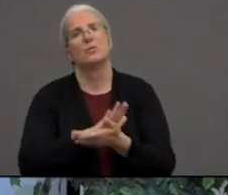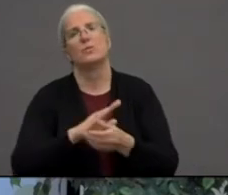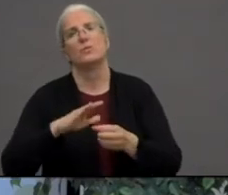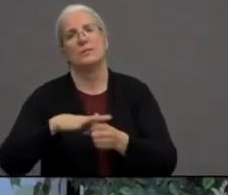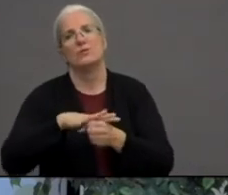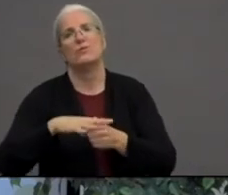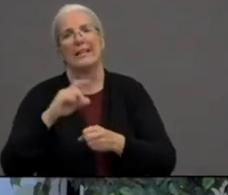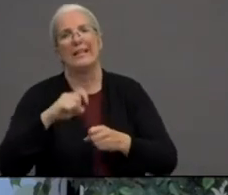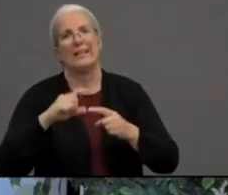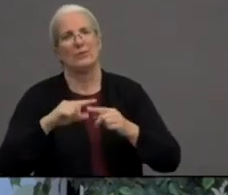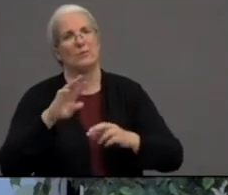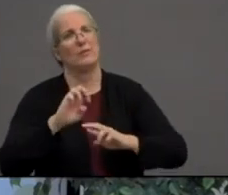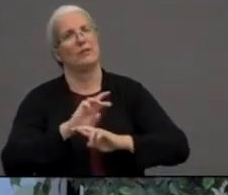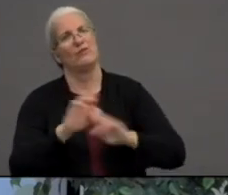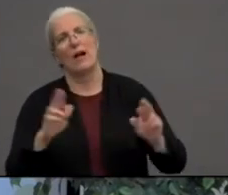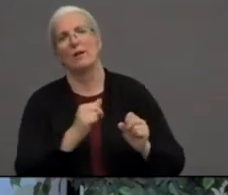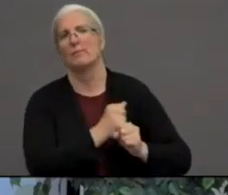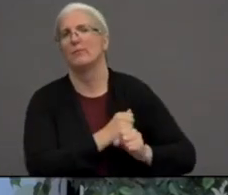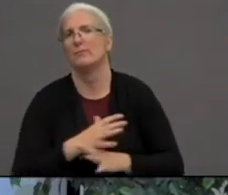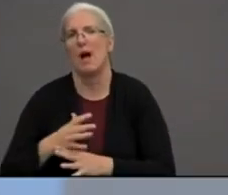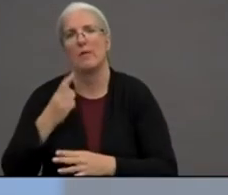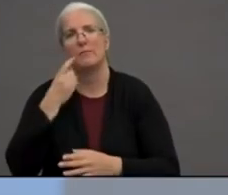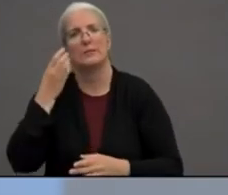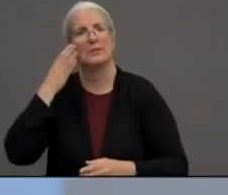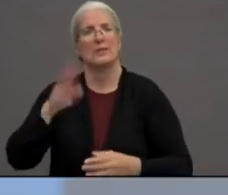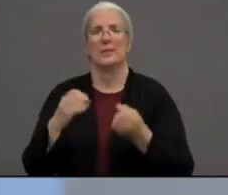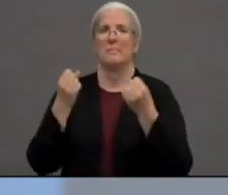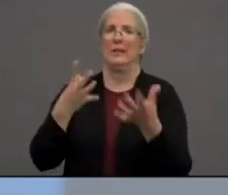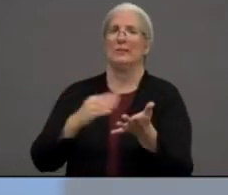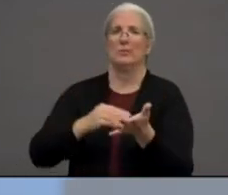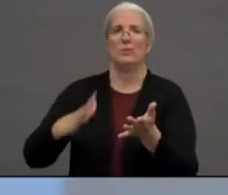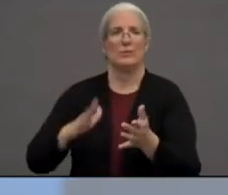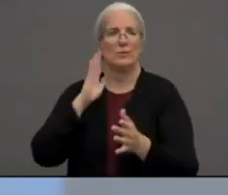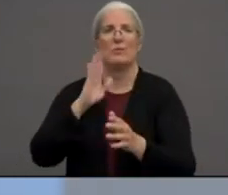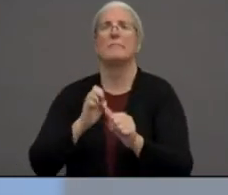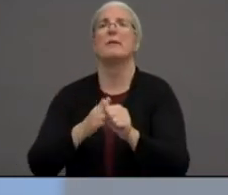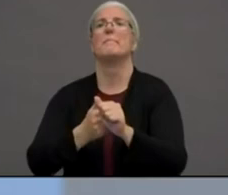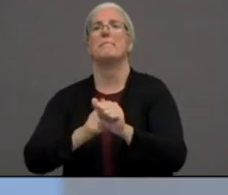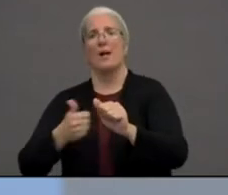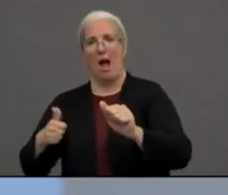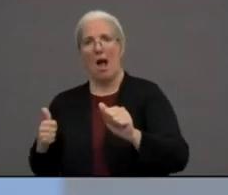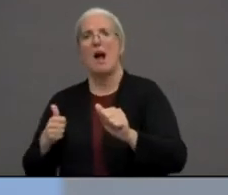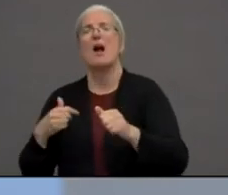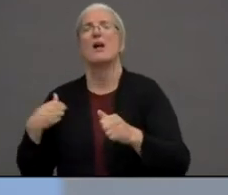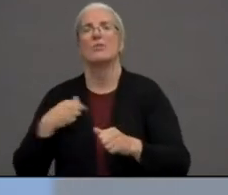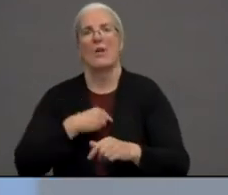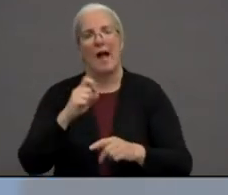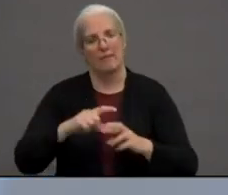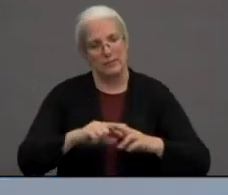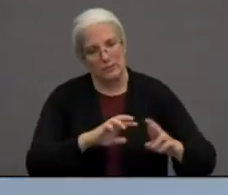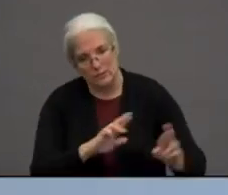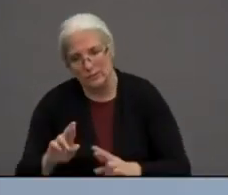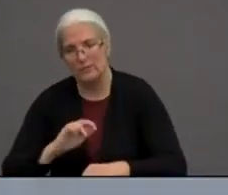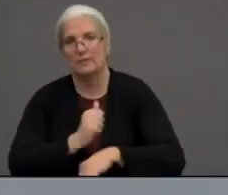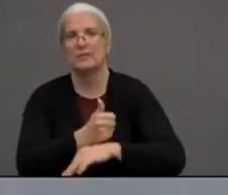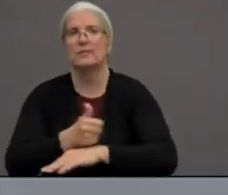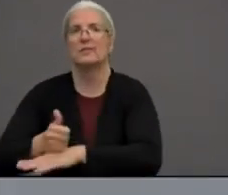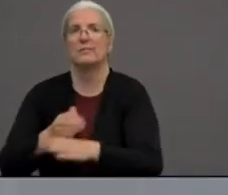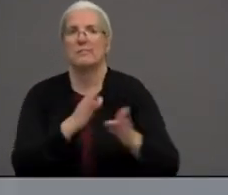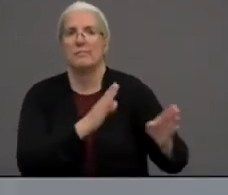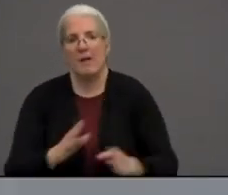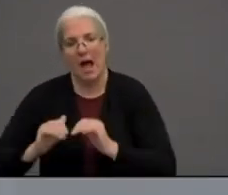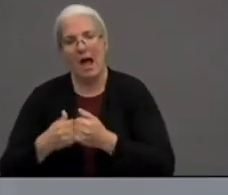are going to be behind, and they need to create a concrete plan to make sure that our children are succeeding